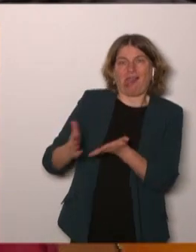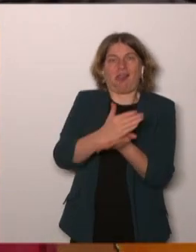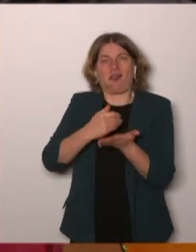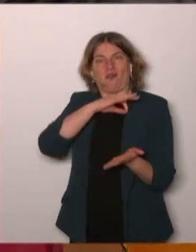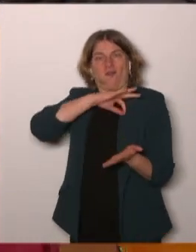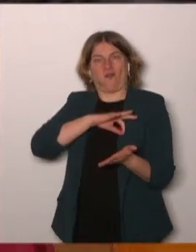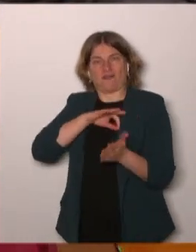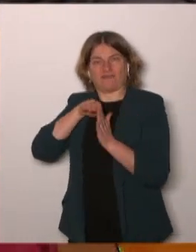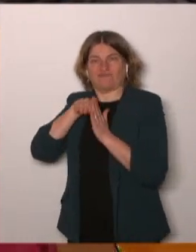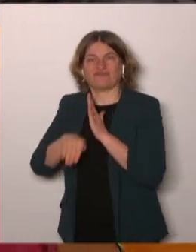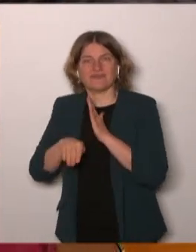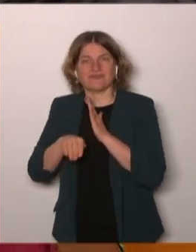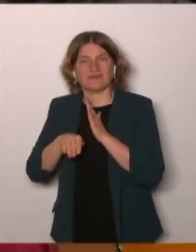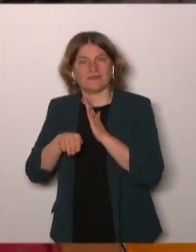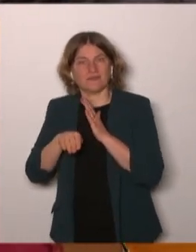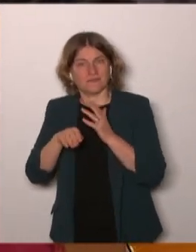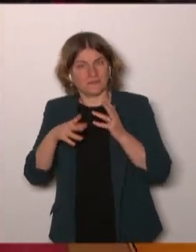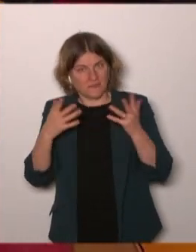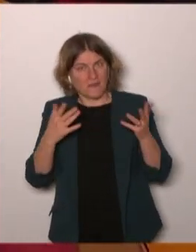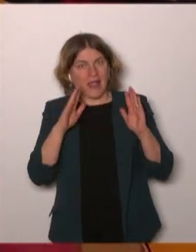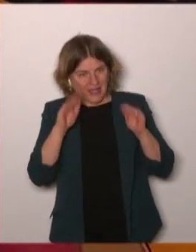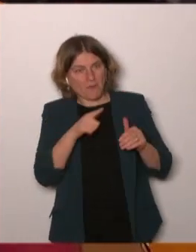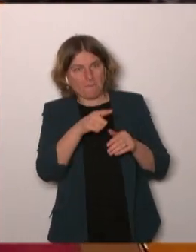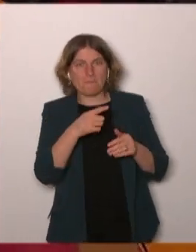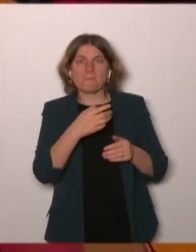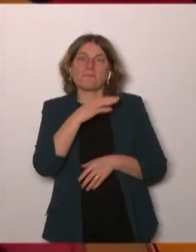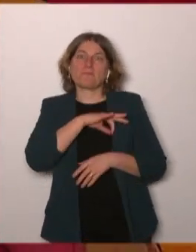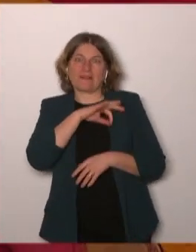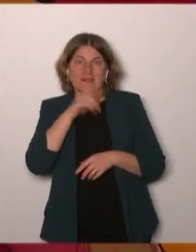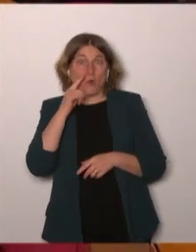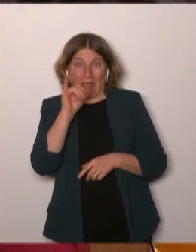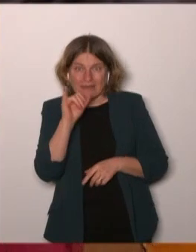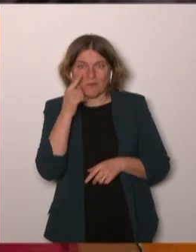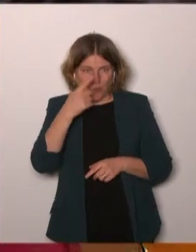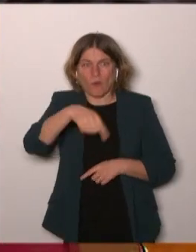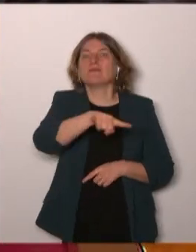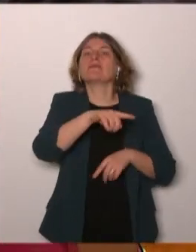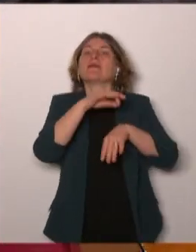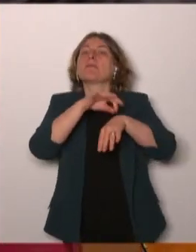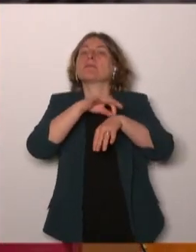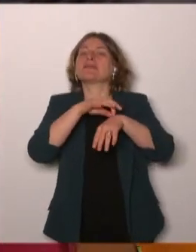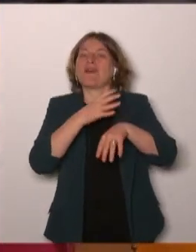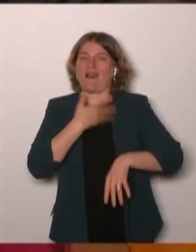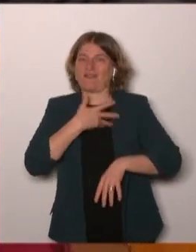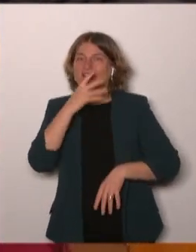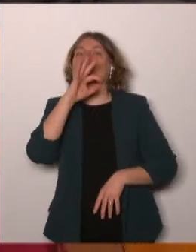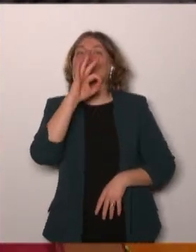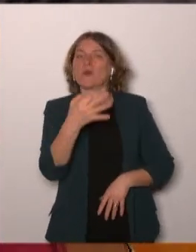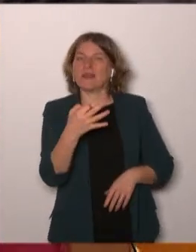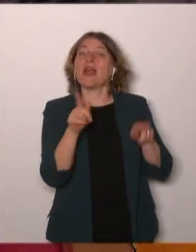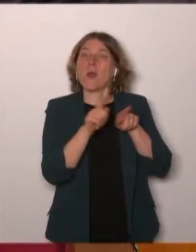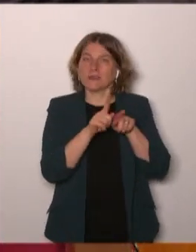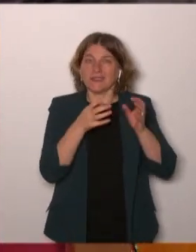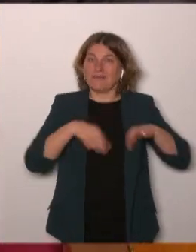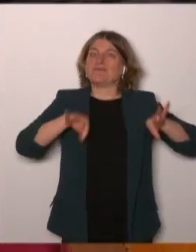and for the system so I believe it's very important that the public force gives money